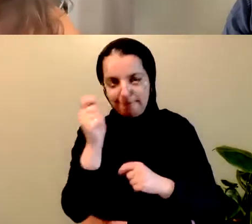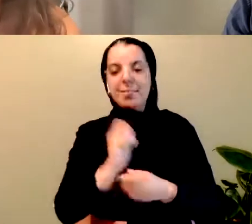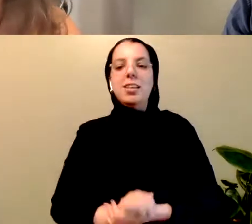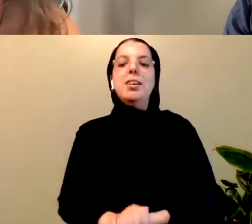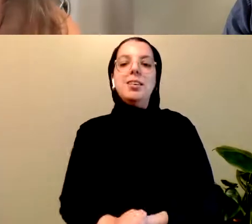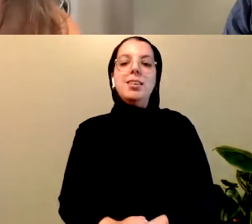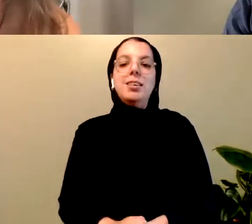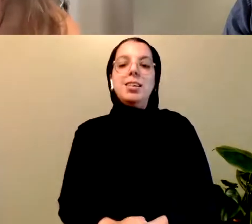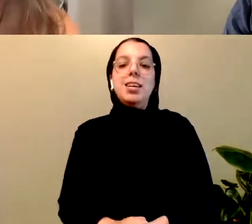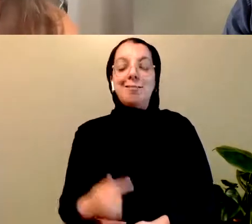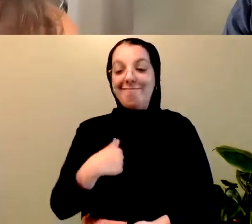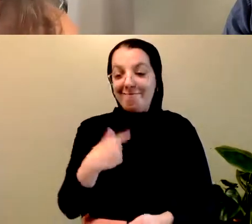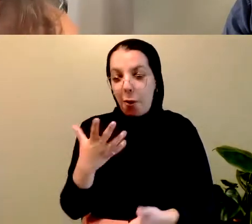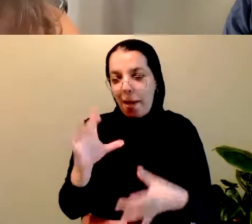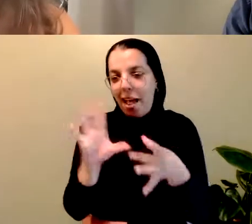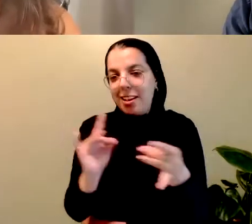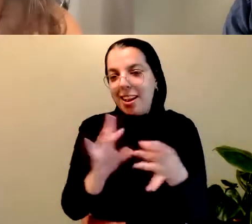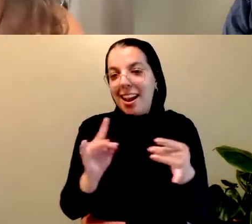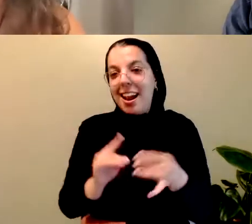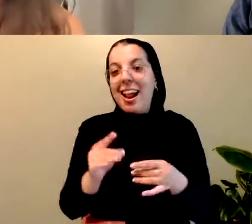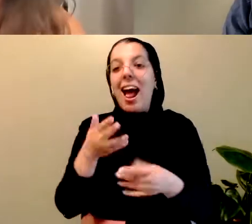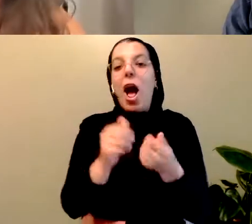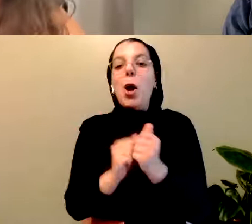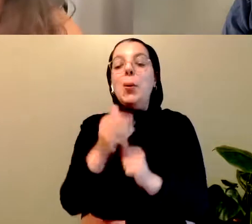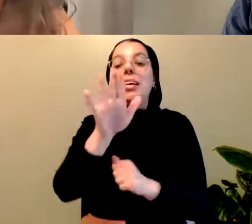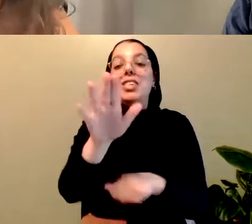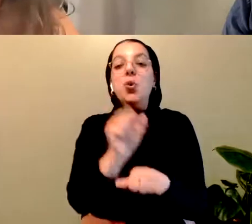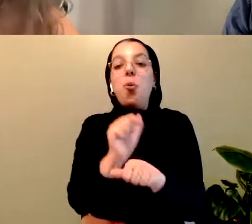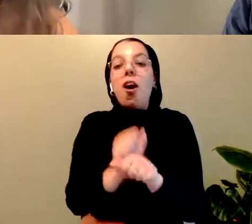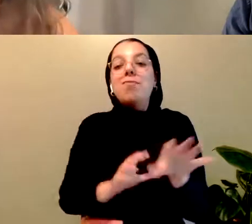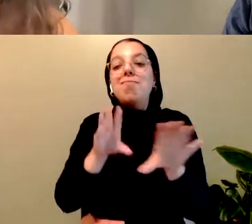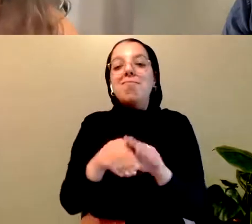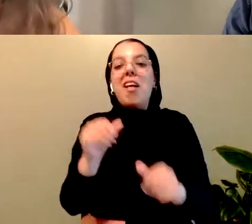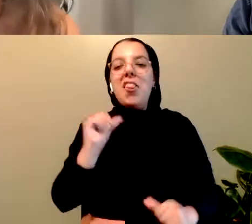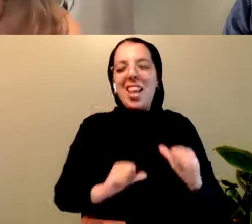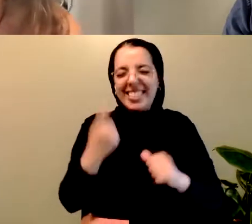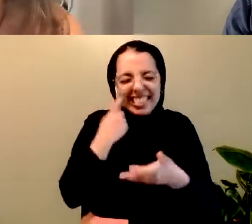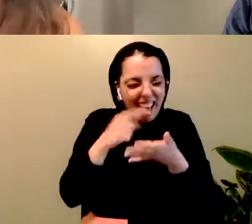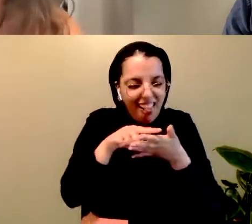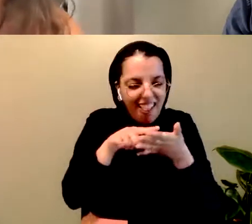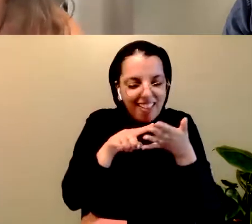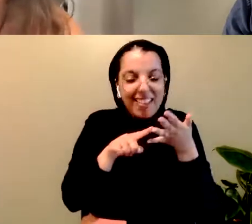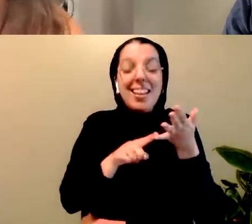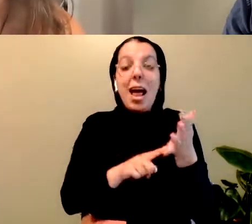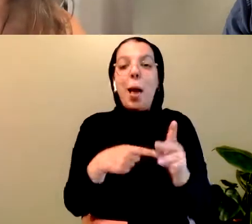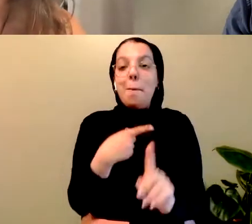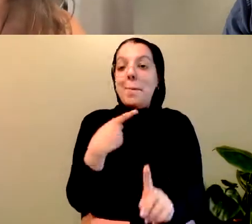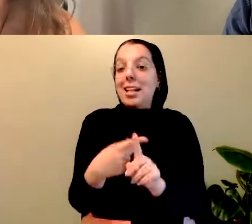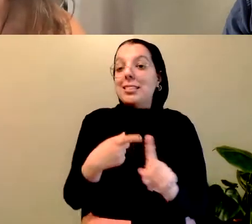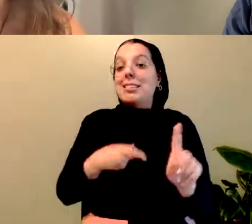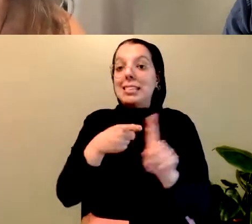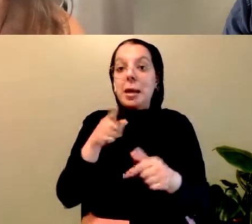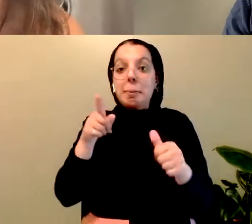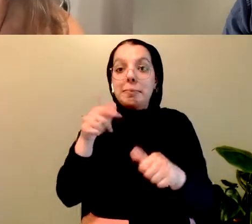how much Kevin's work in theatre in all the capacities that I've mentioned in this bio, but especially as the first